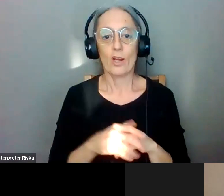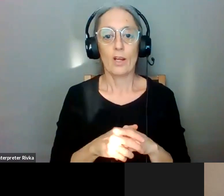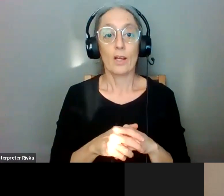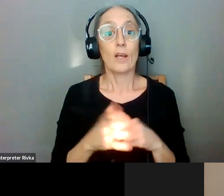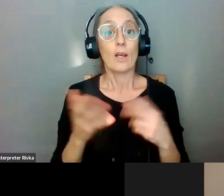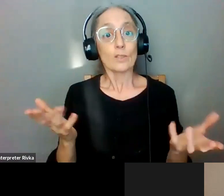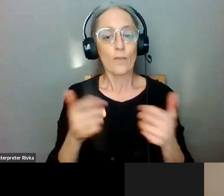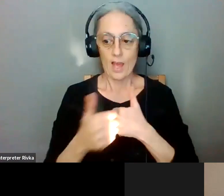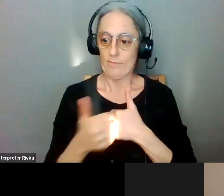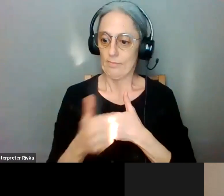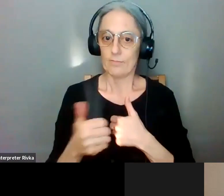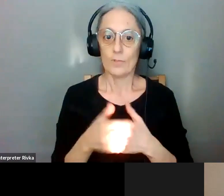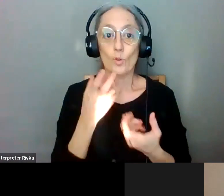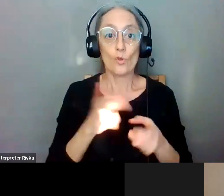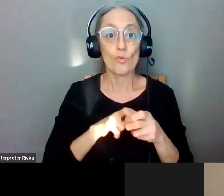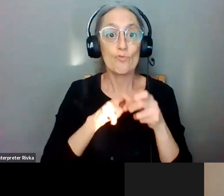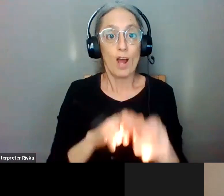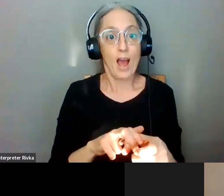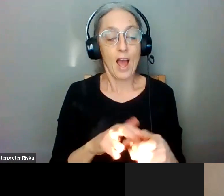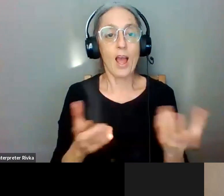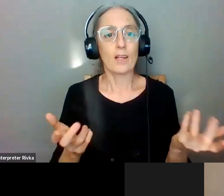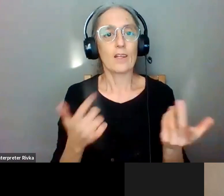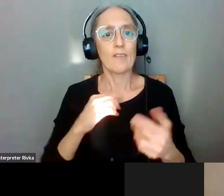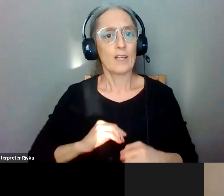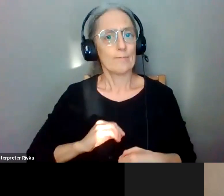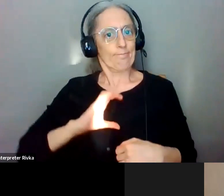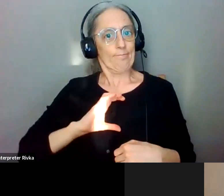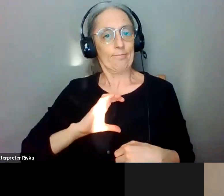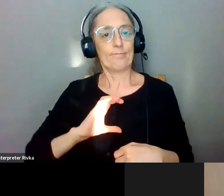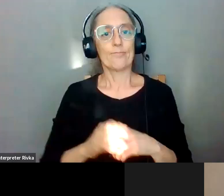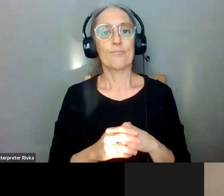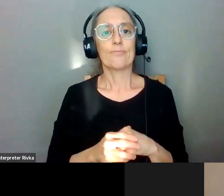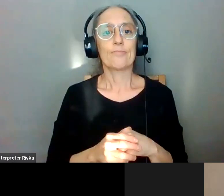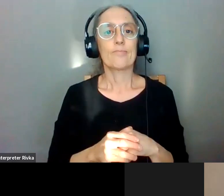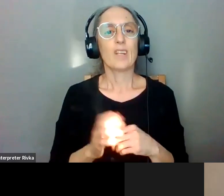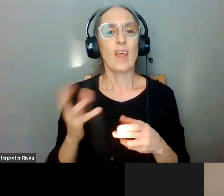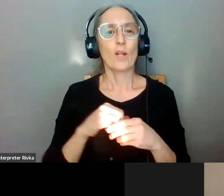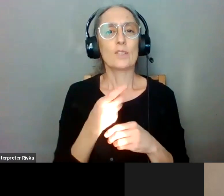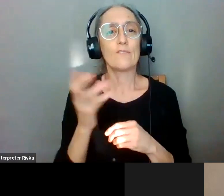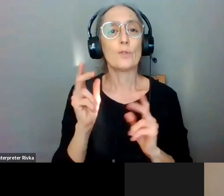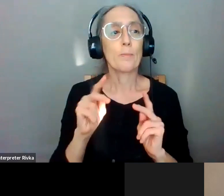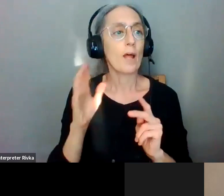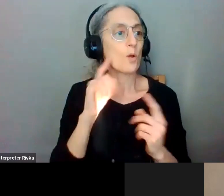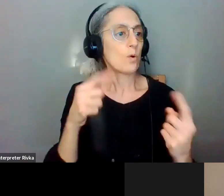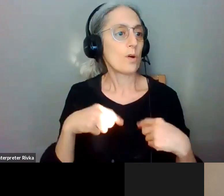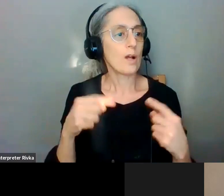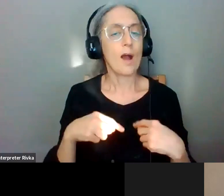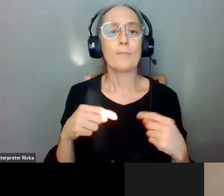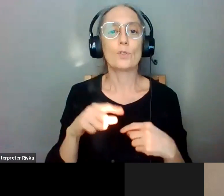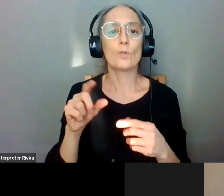of people that are riding it uh that includes several of the people i know who go to glenwood lutheran church